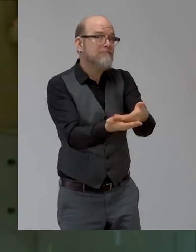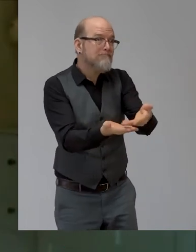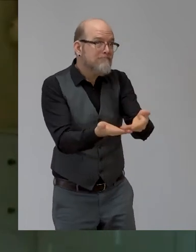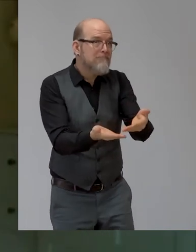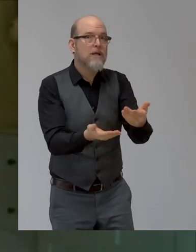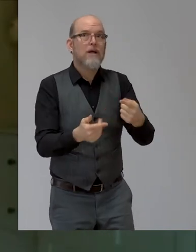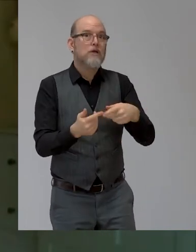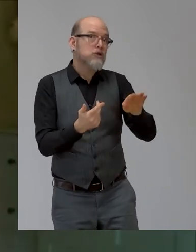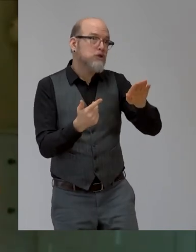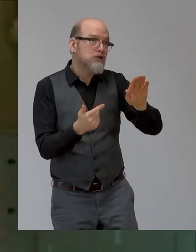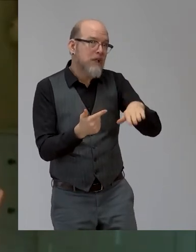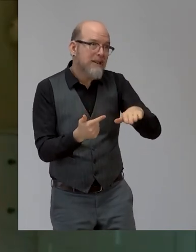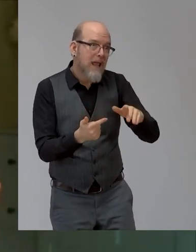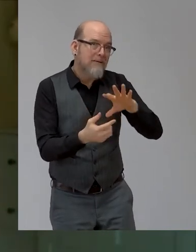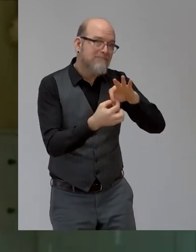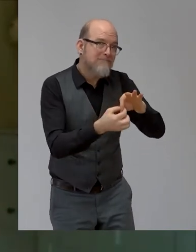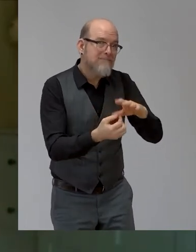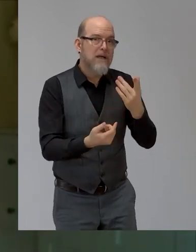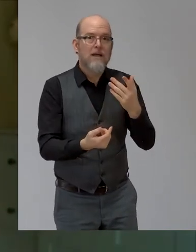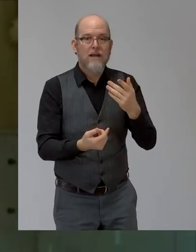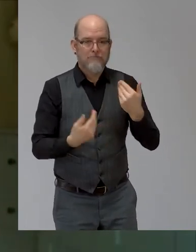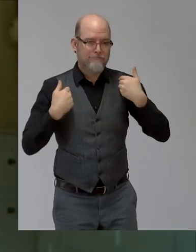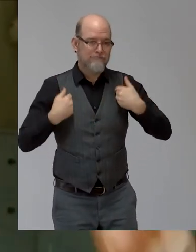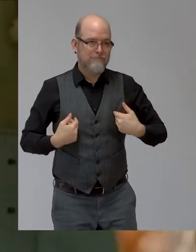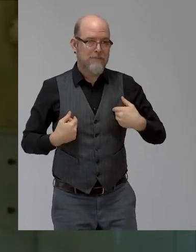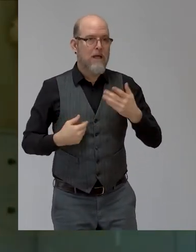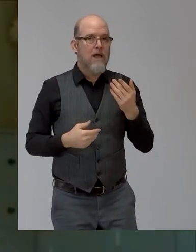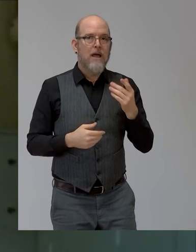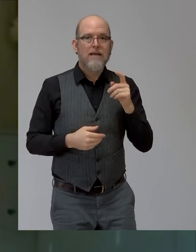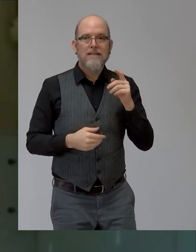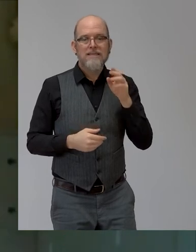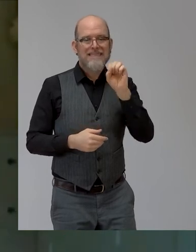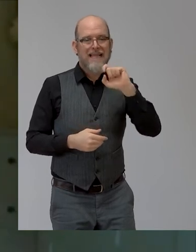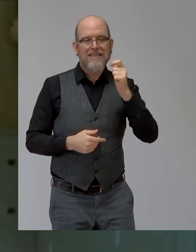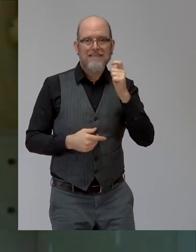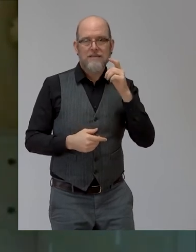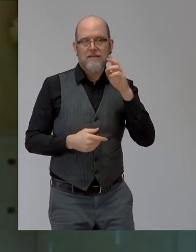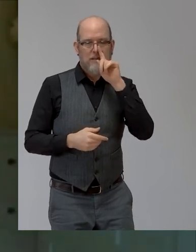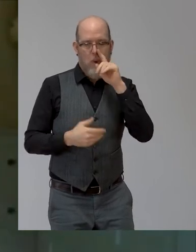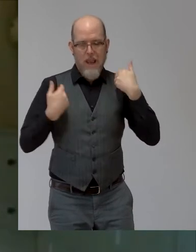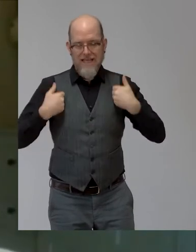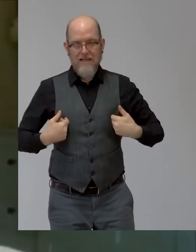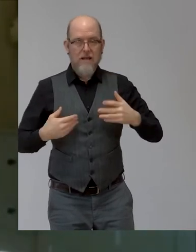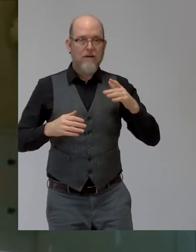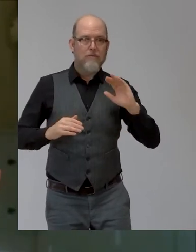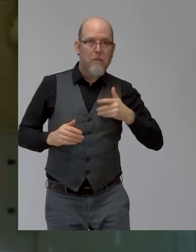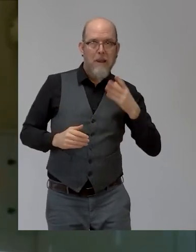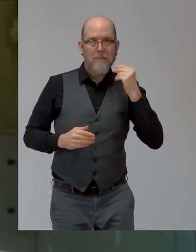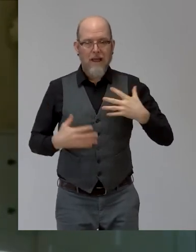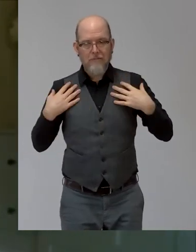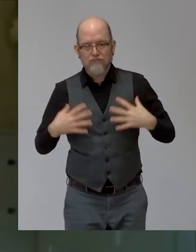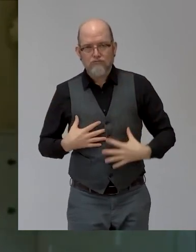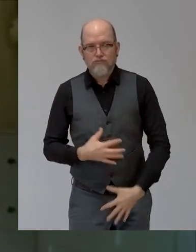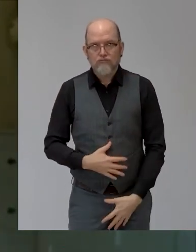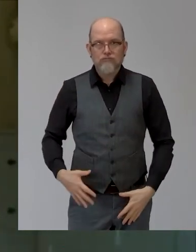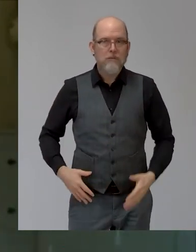maybe we'll, uh, we'll do sexual orientation next. Cause that's, that's quite, you know, that's quite, um, fashionable at the moment or whatever. And, you know, and then, uh,